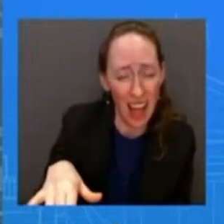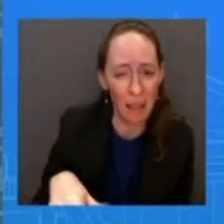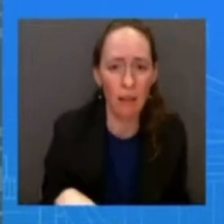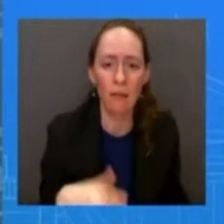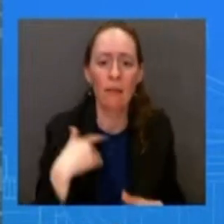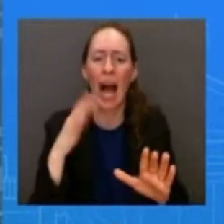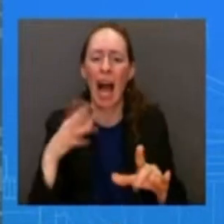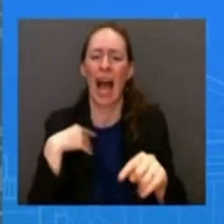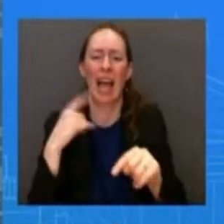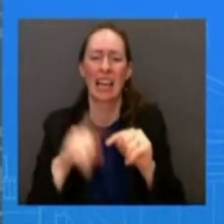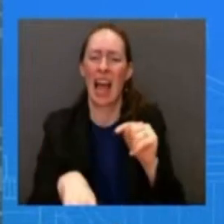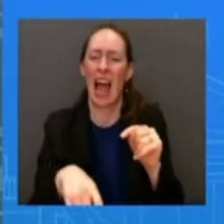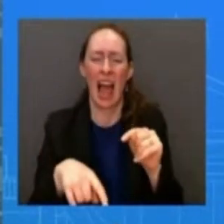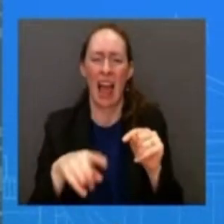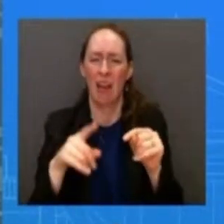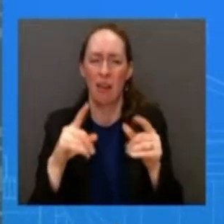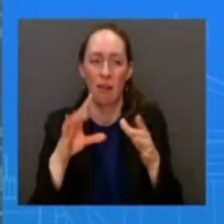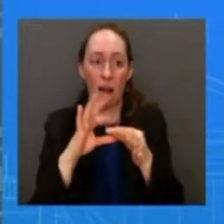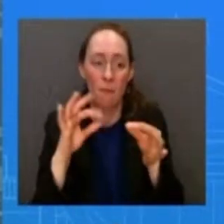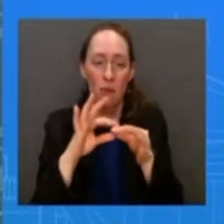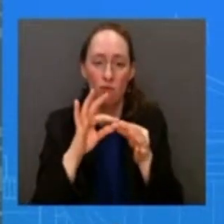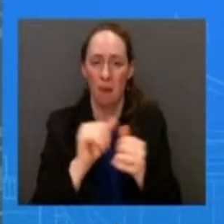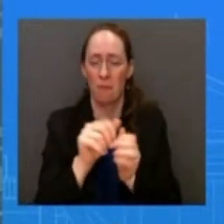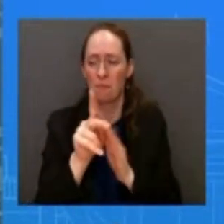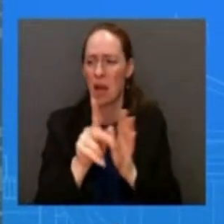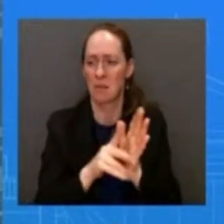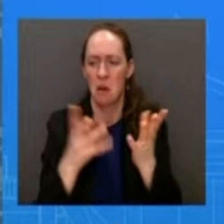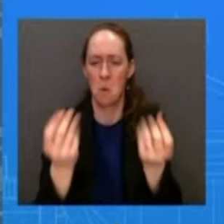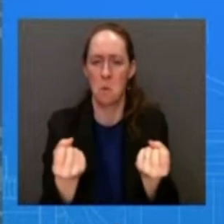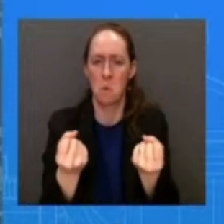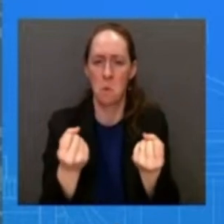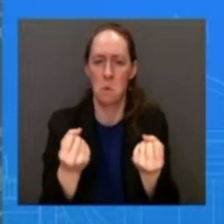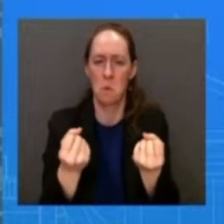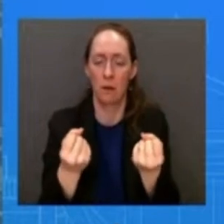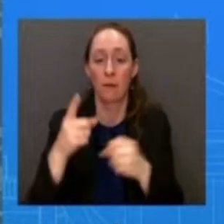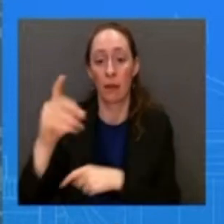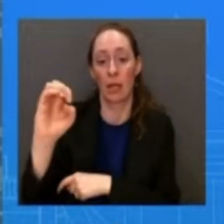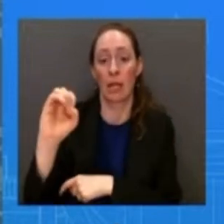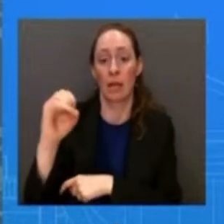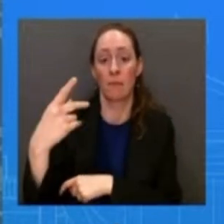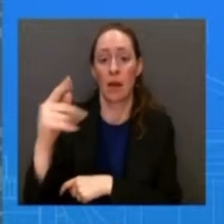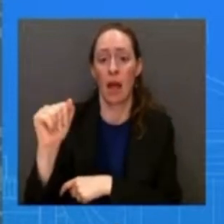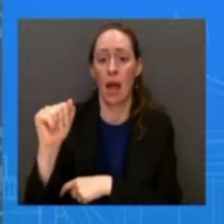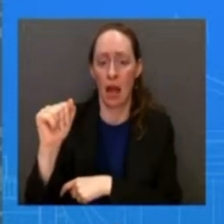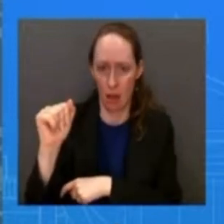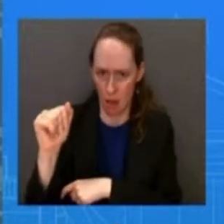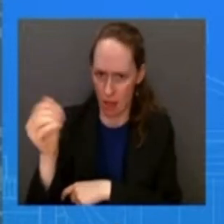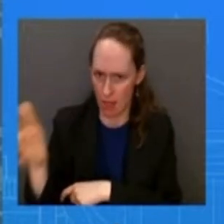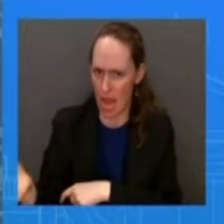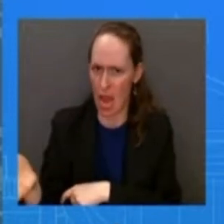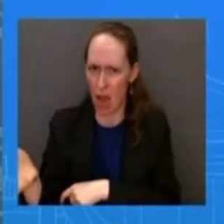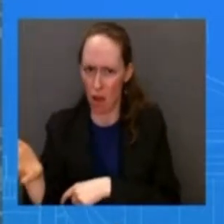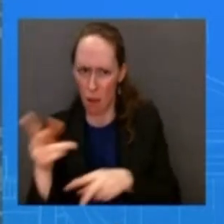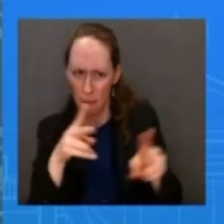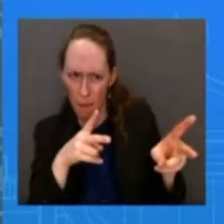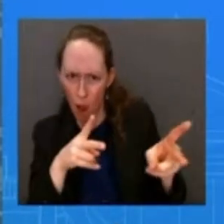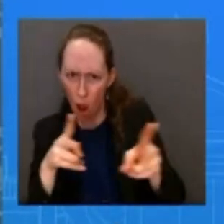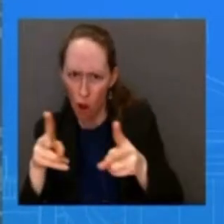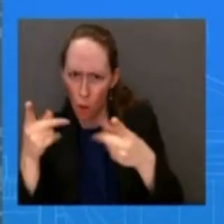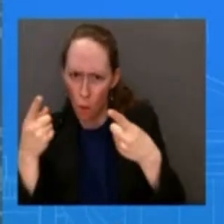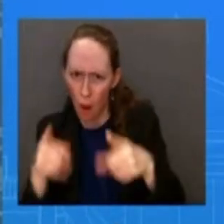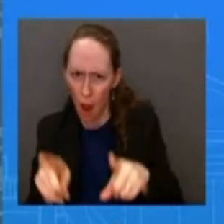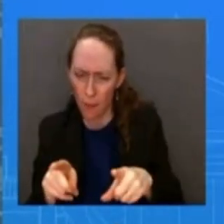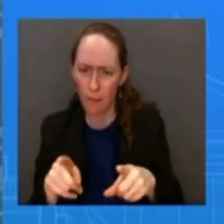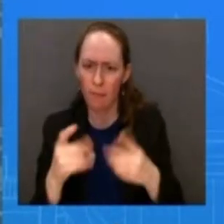the epa is uh is closely monitoring the situation that we that we see in in the community and our top priority is the health and